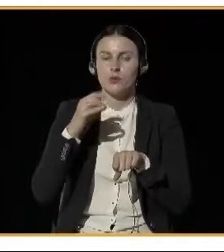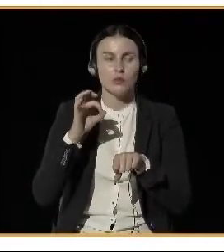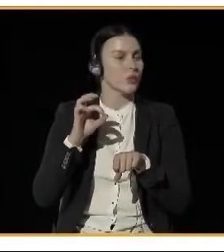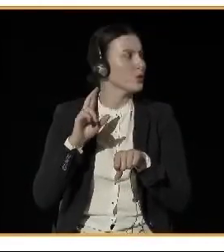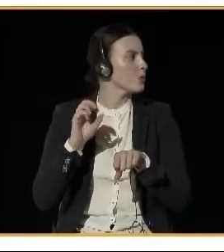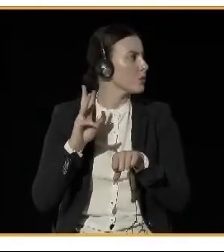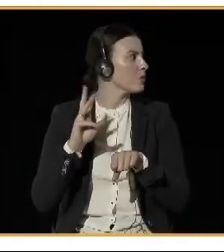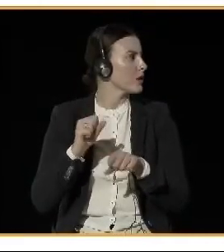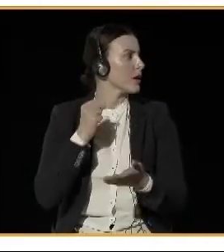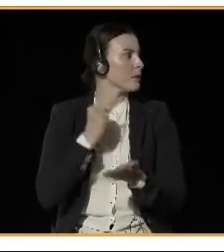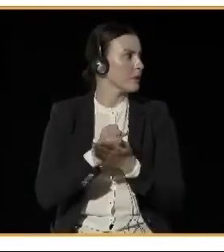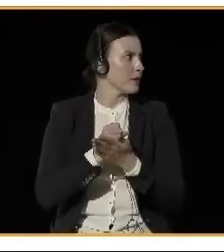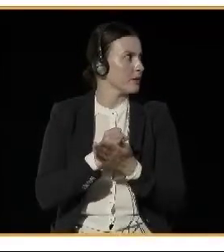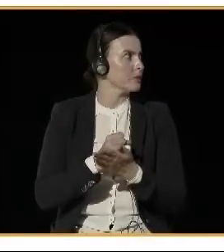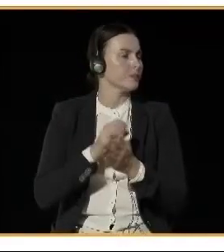into the context.